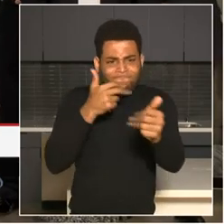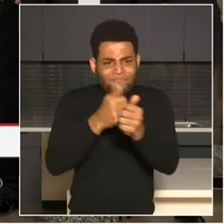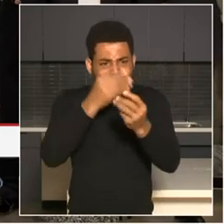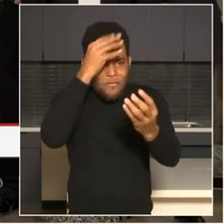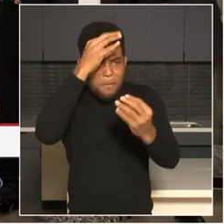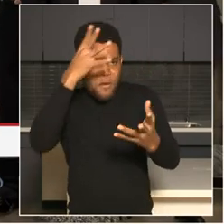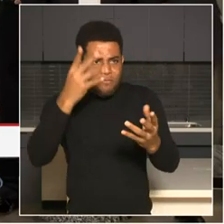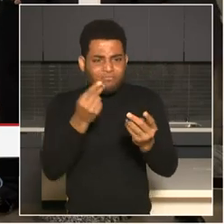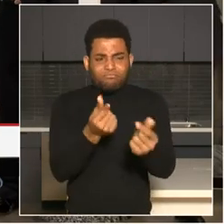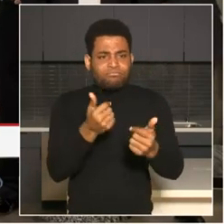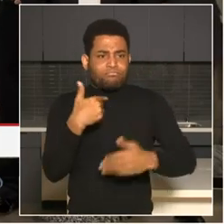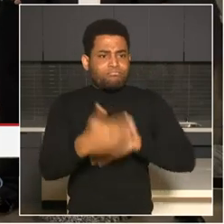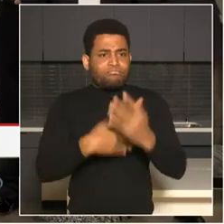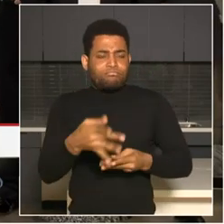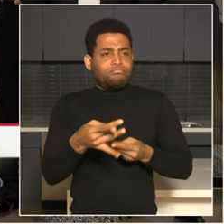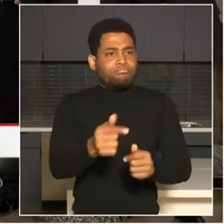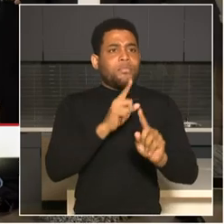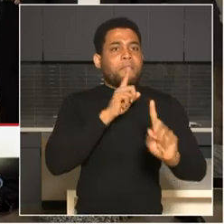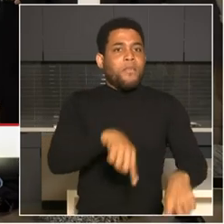than what we currently have right now.